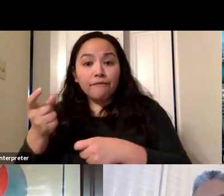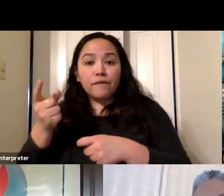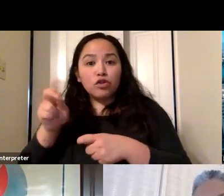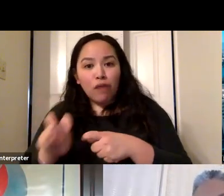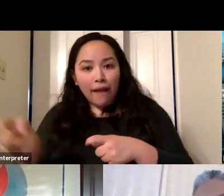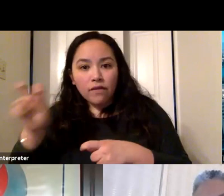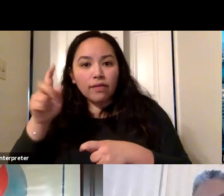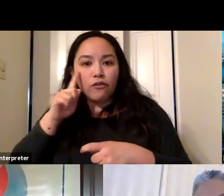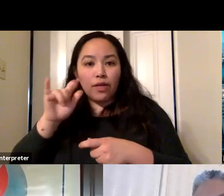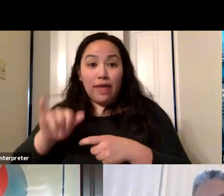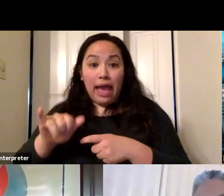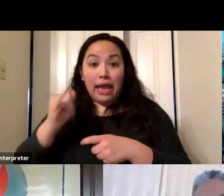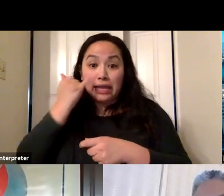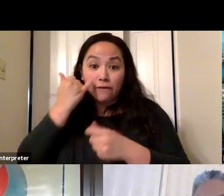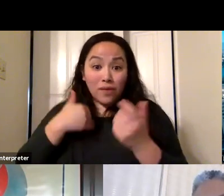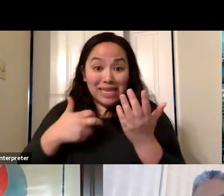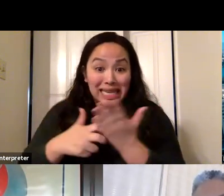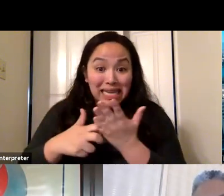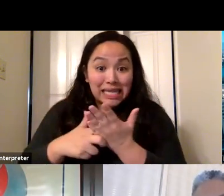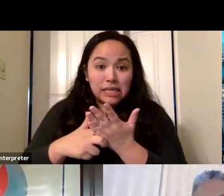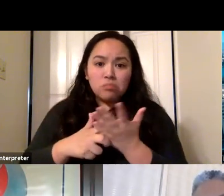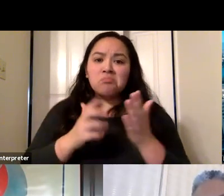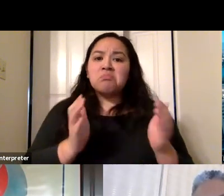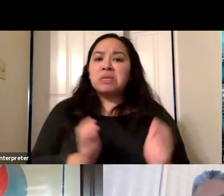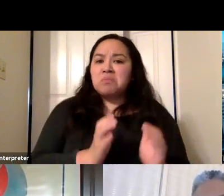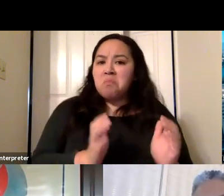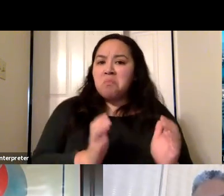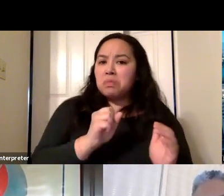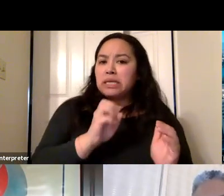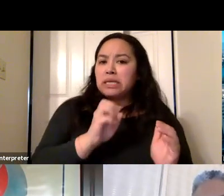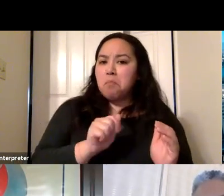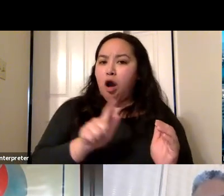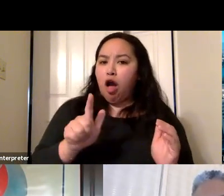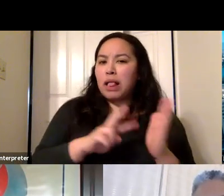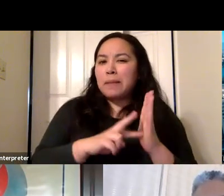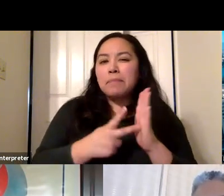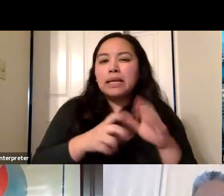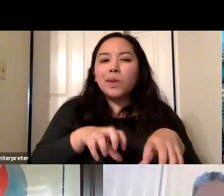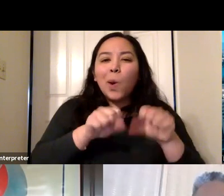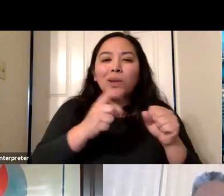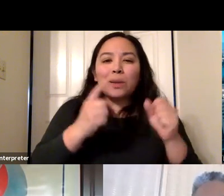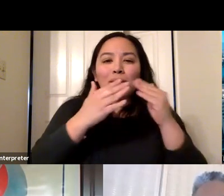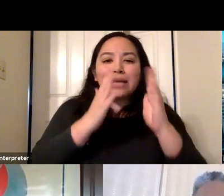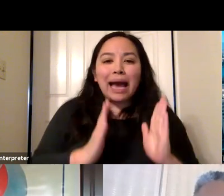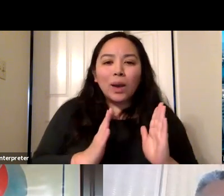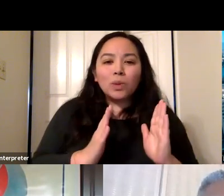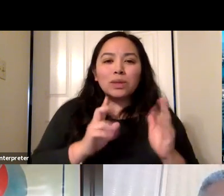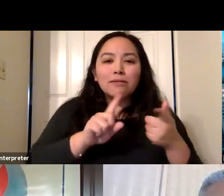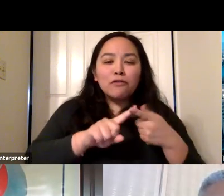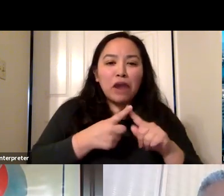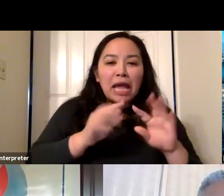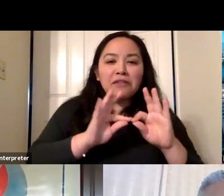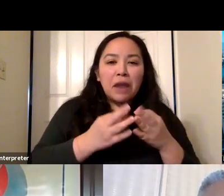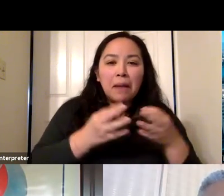with tickets. And then a small gathering is like at somebody's house, friends and family.